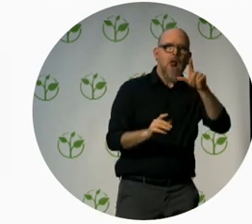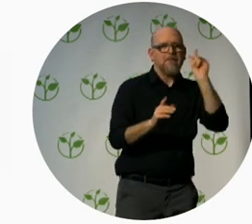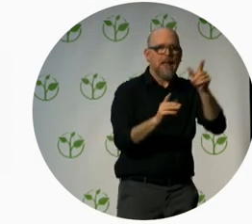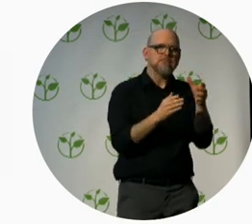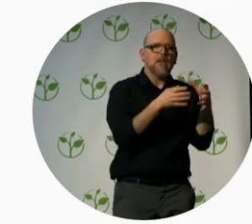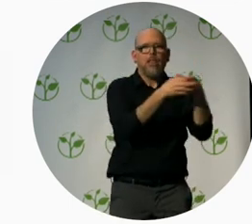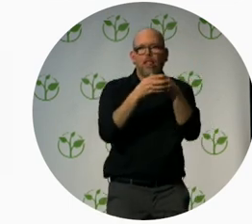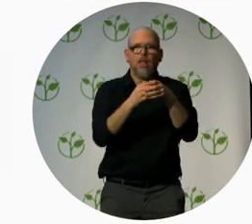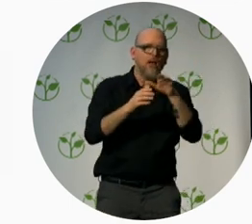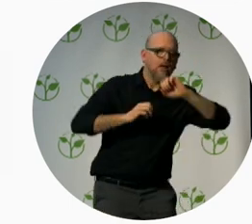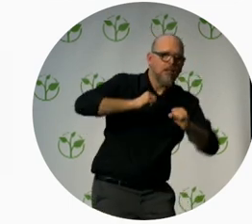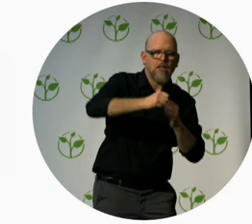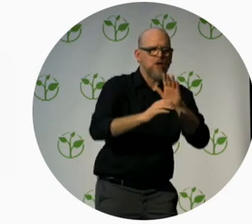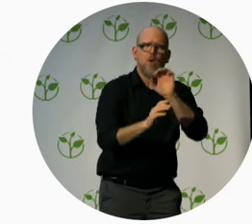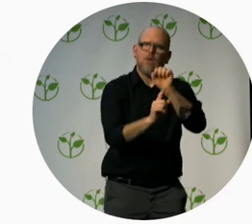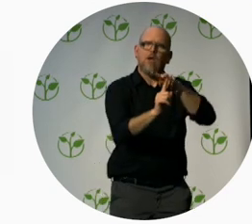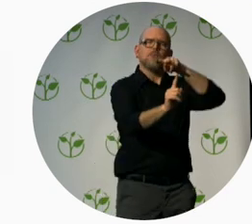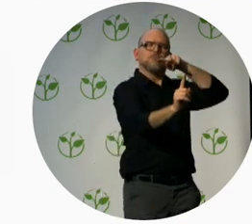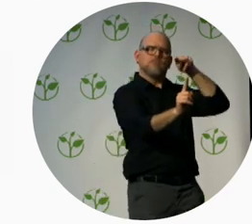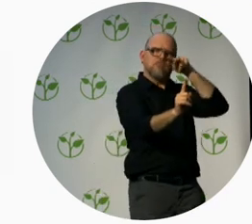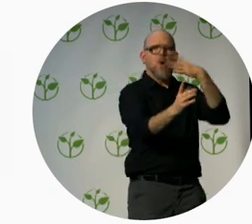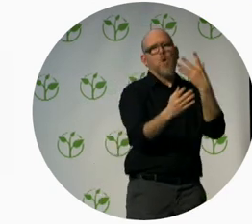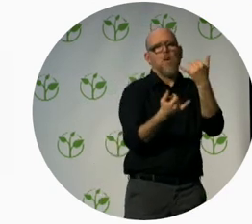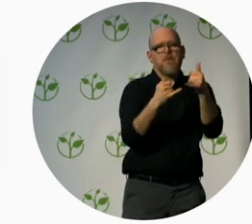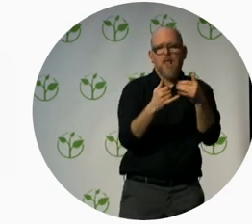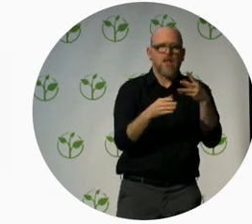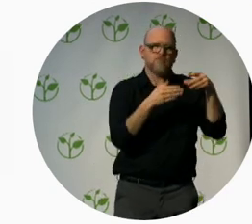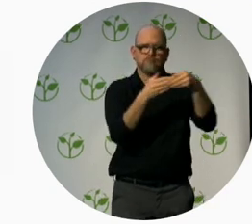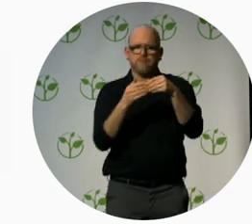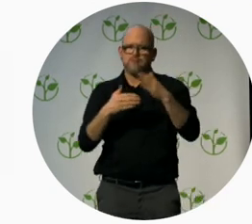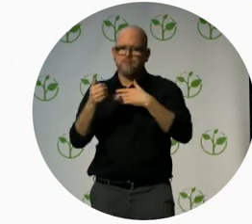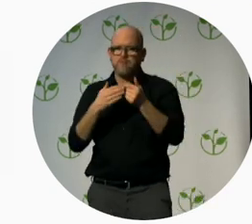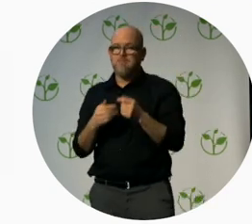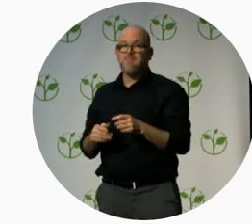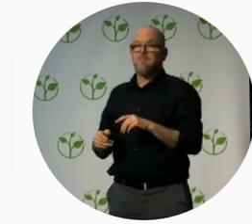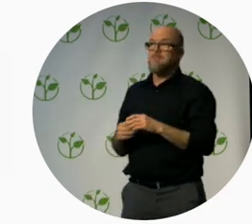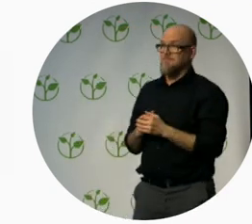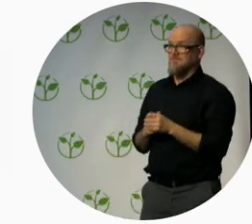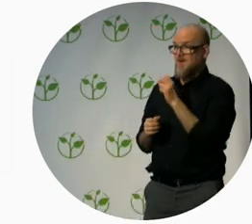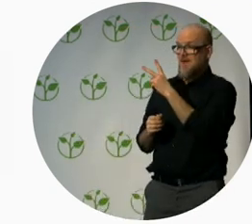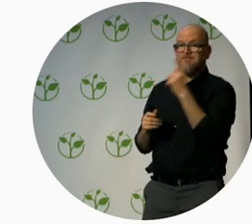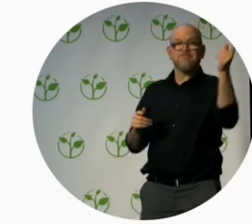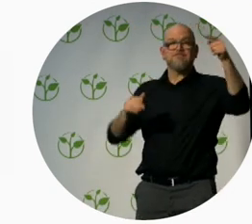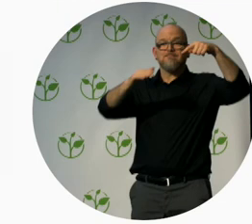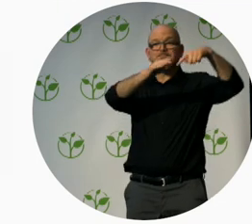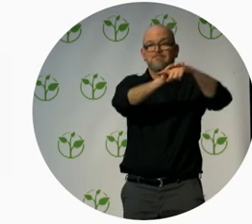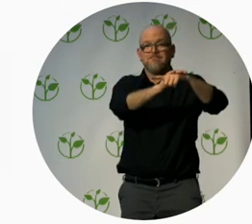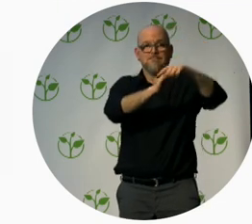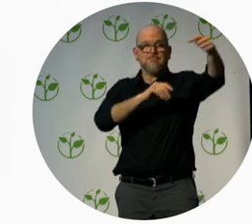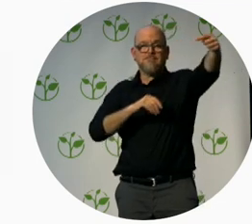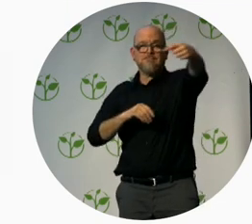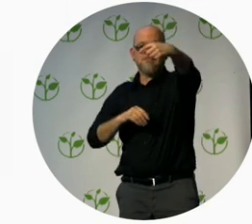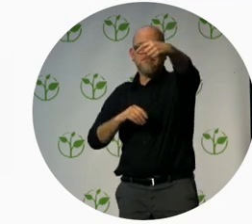experiences there. Others can come just to the entrance of the trail and once it's free, choose a disability,